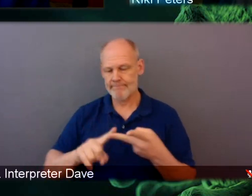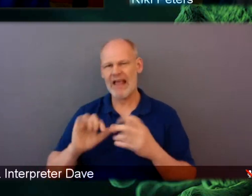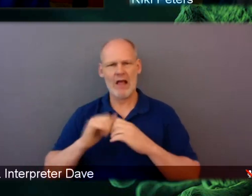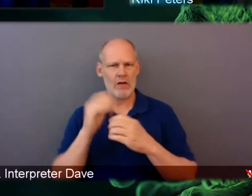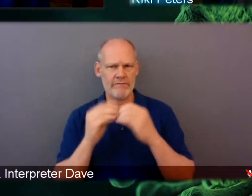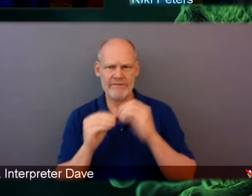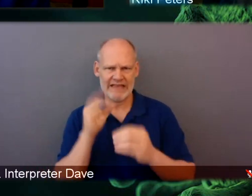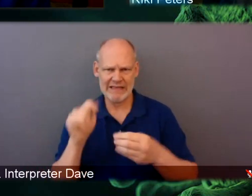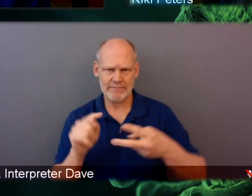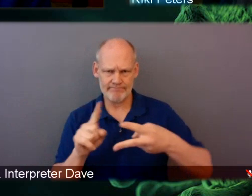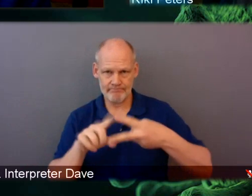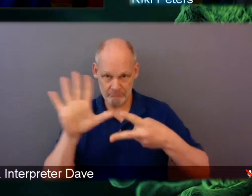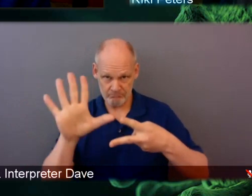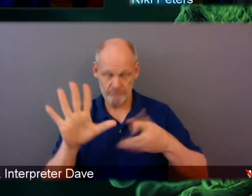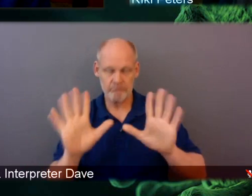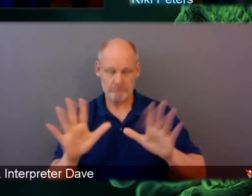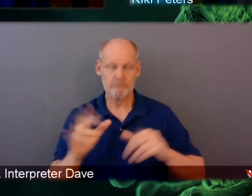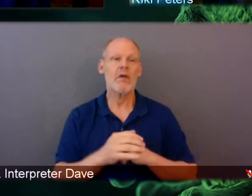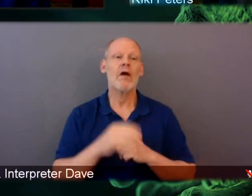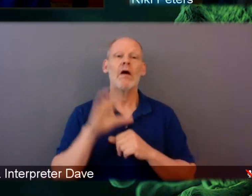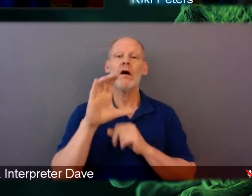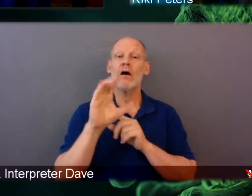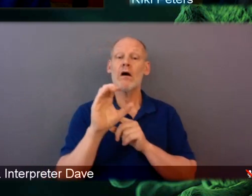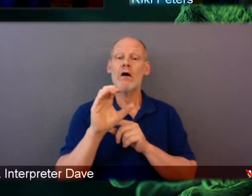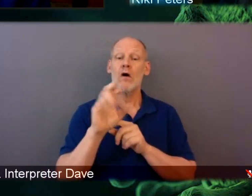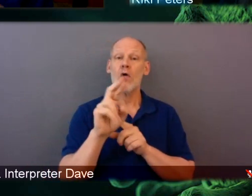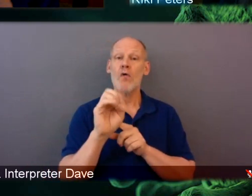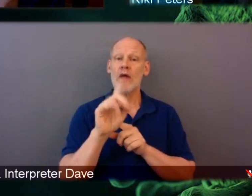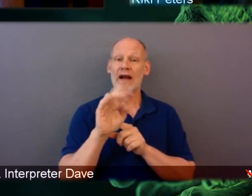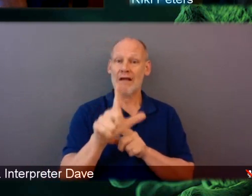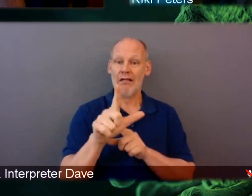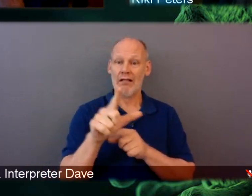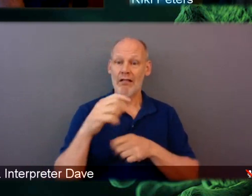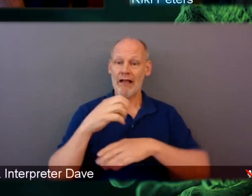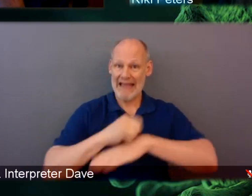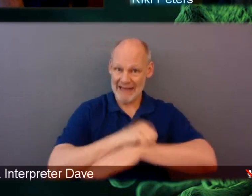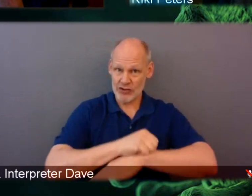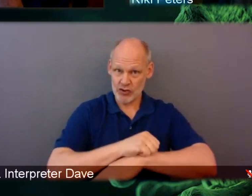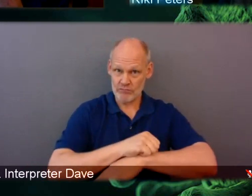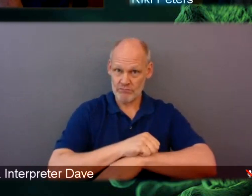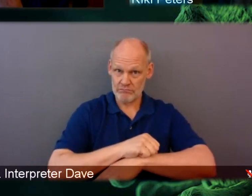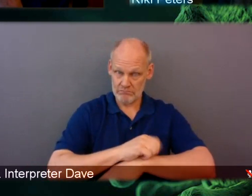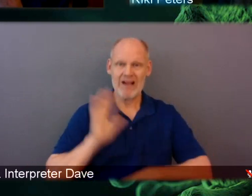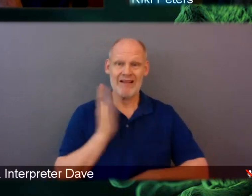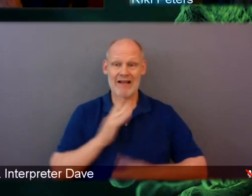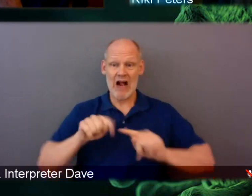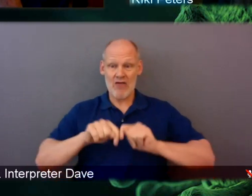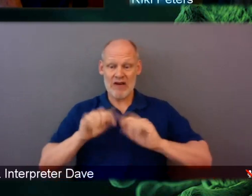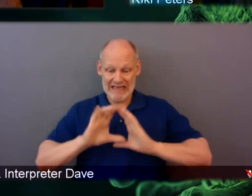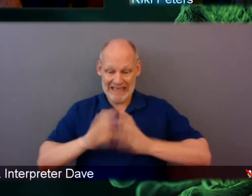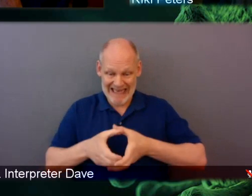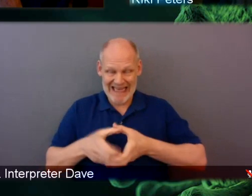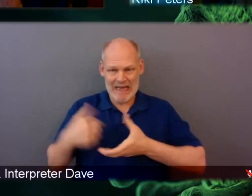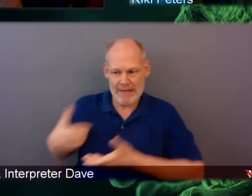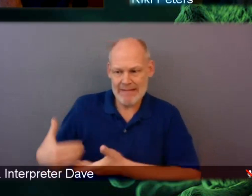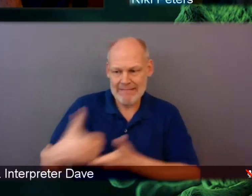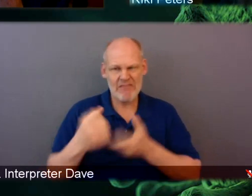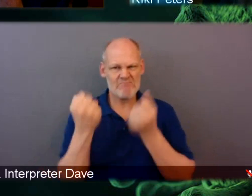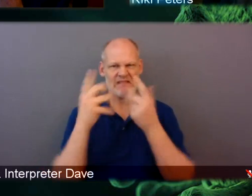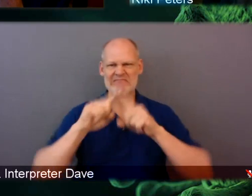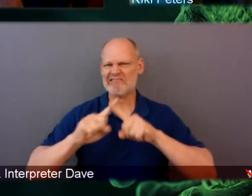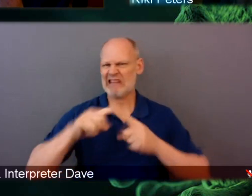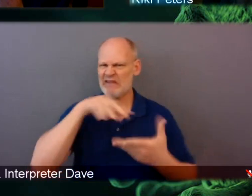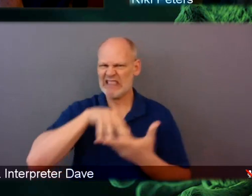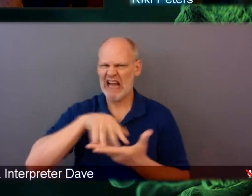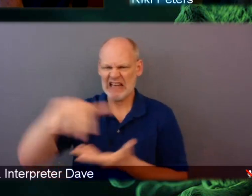Over the last decade, our team has brought together the majority of genetic studies that have been done for colorectal cancer, and we now include